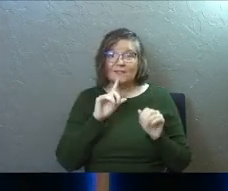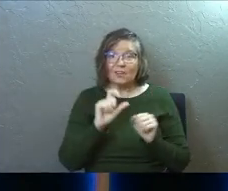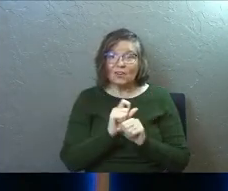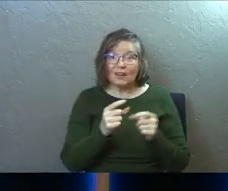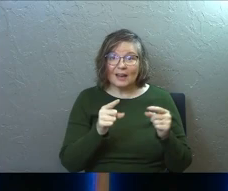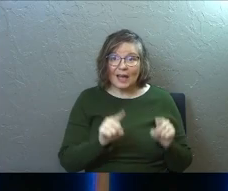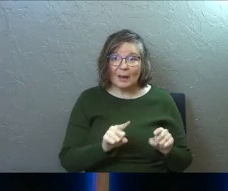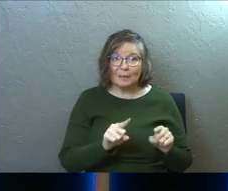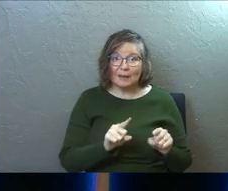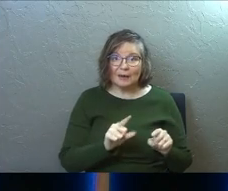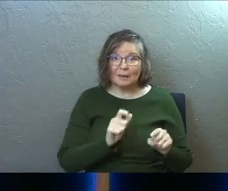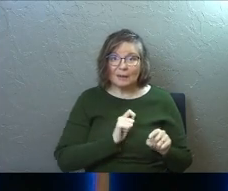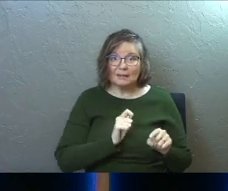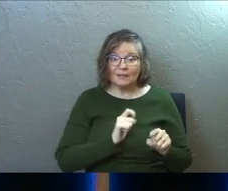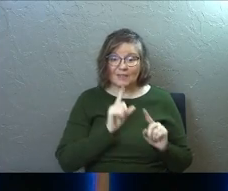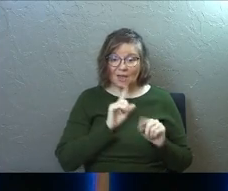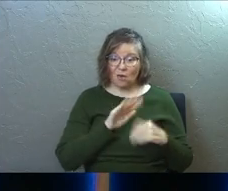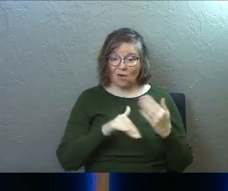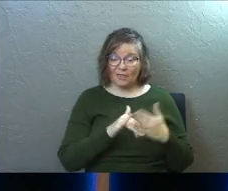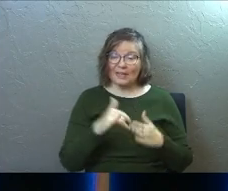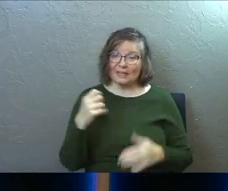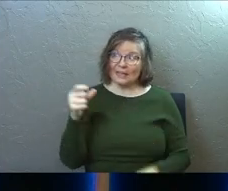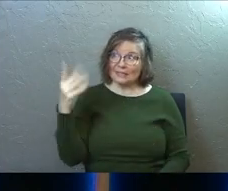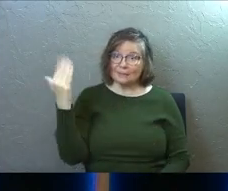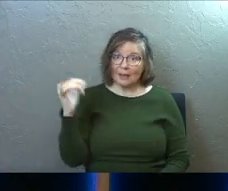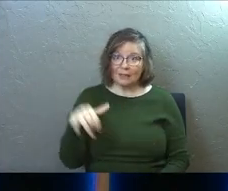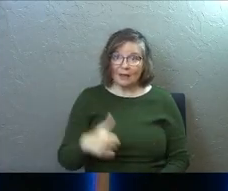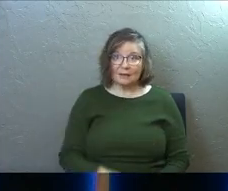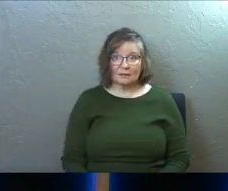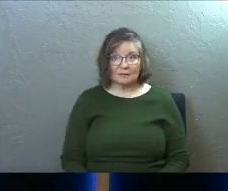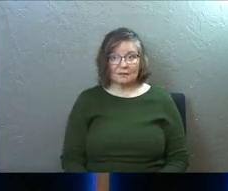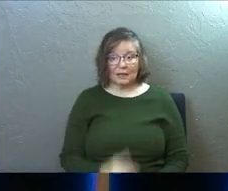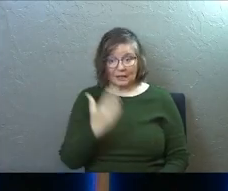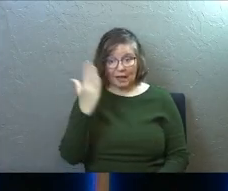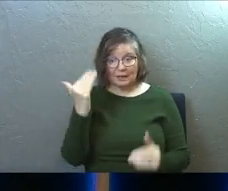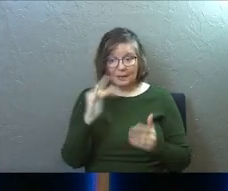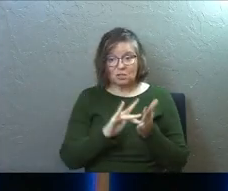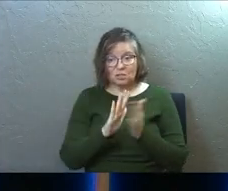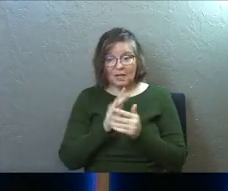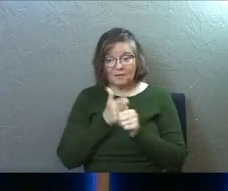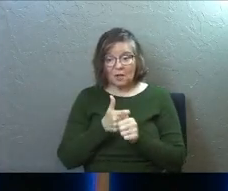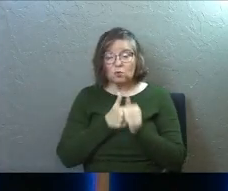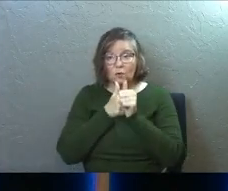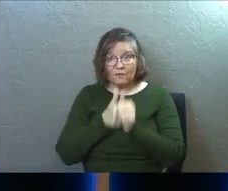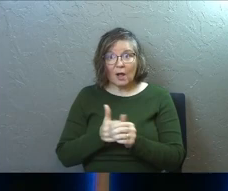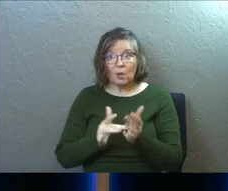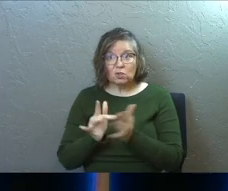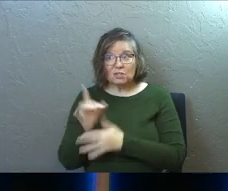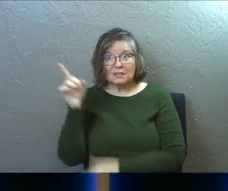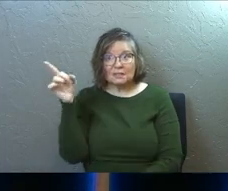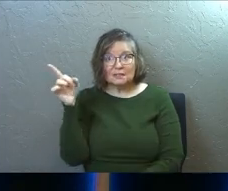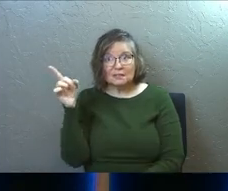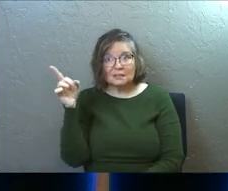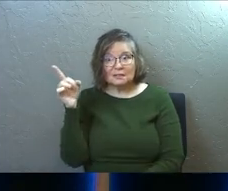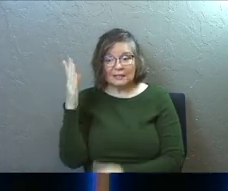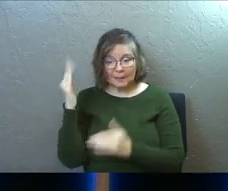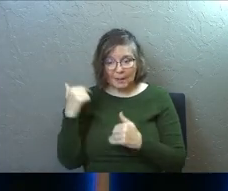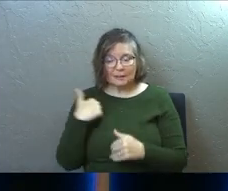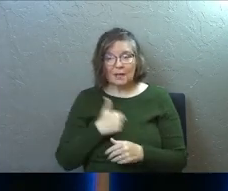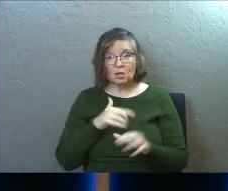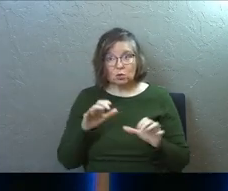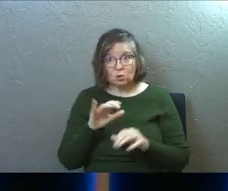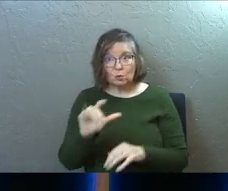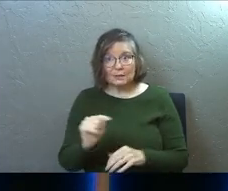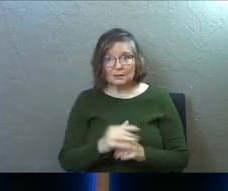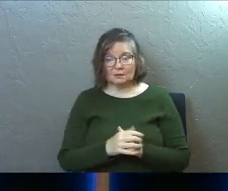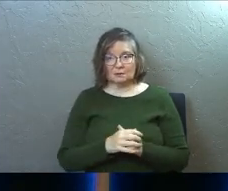even happen. And the answer to all that is yes. God expects Jesus followers to follow Jesus. He expects us